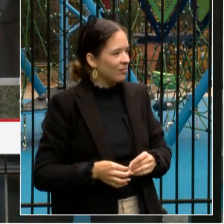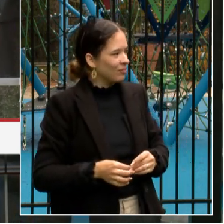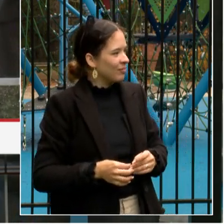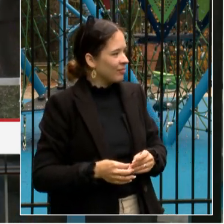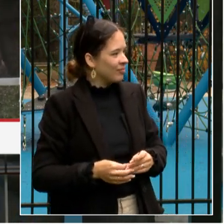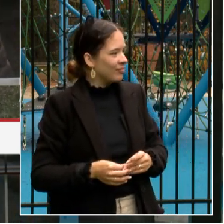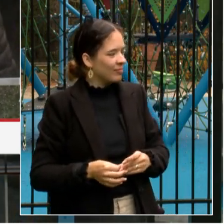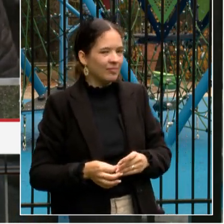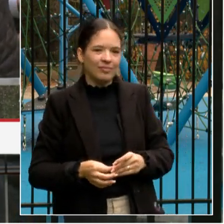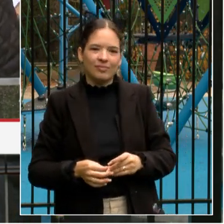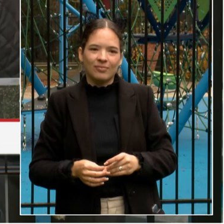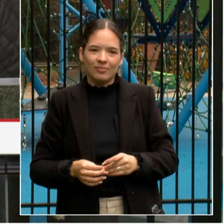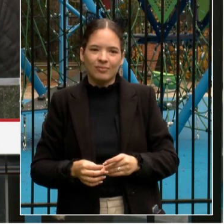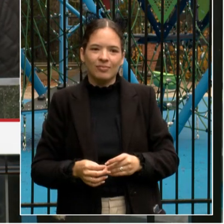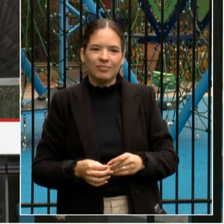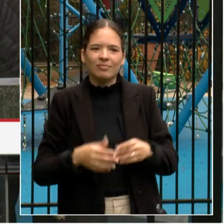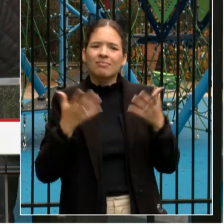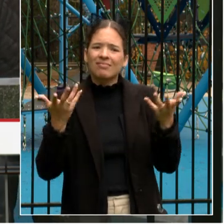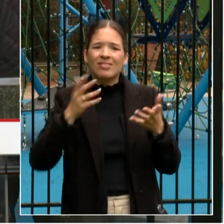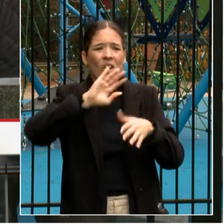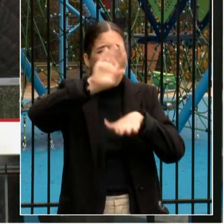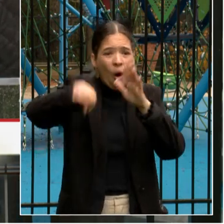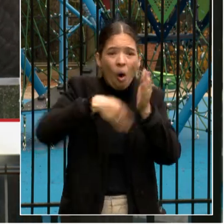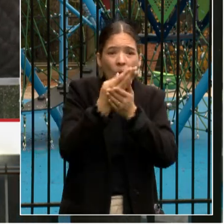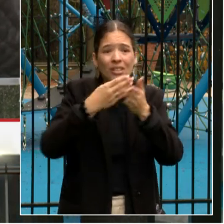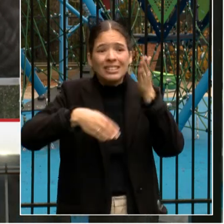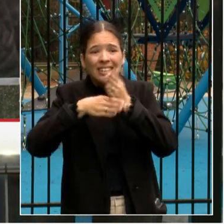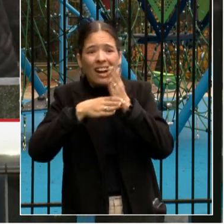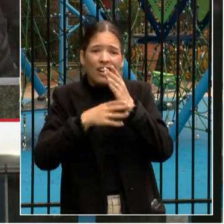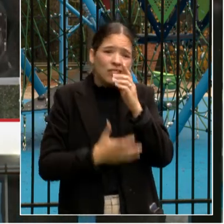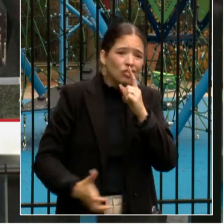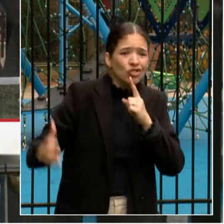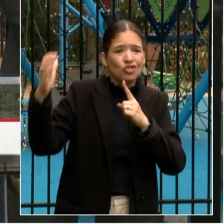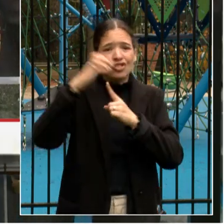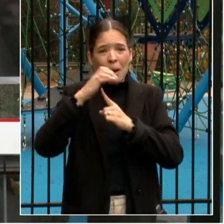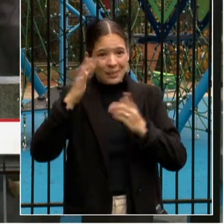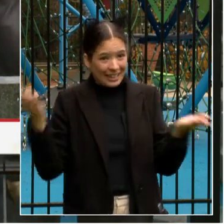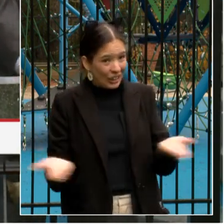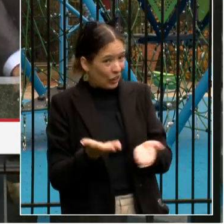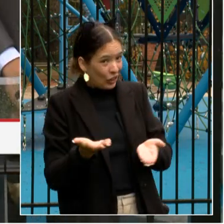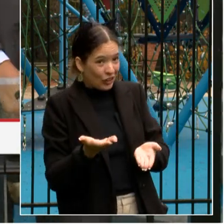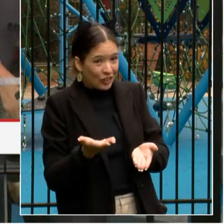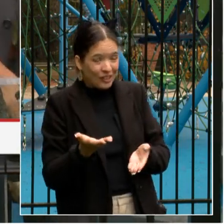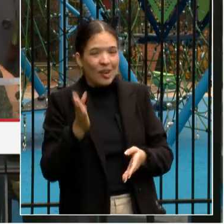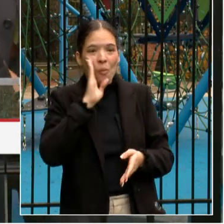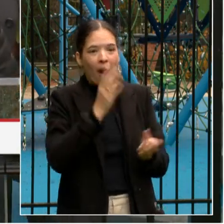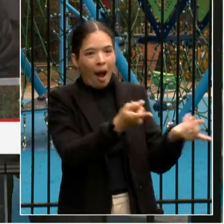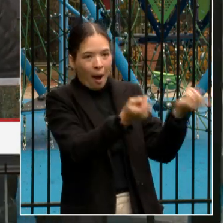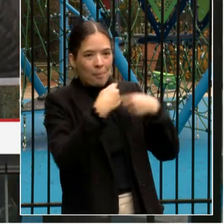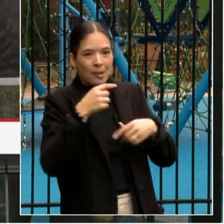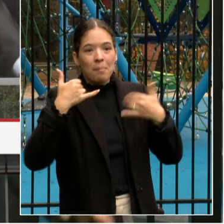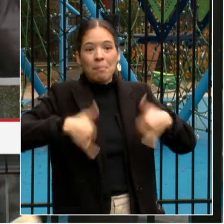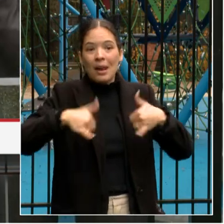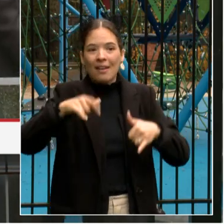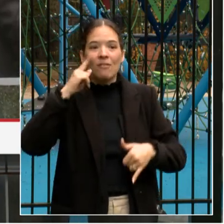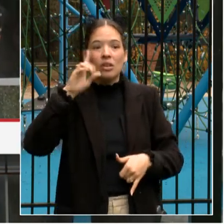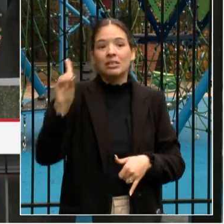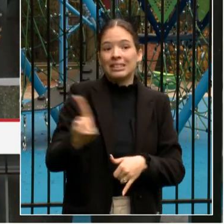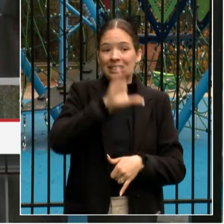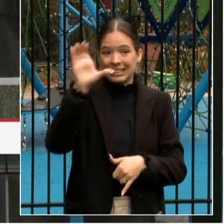And for all of the soccer champions that playing on this field are going to come out and play for DC United. Thank you very much.